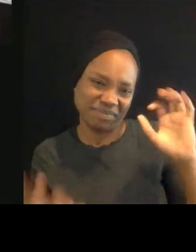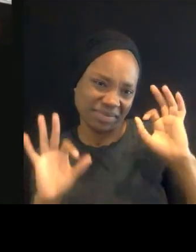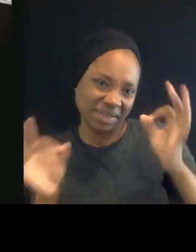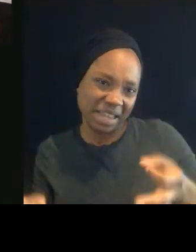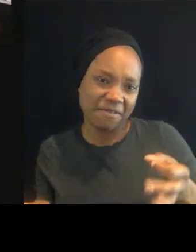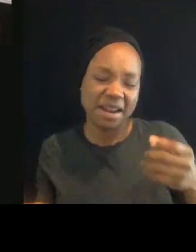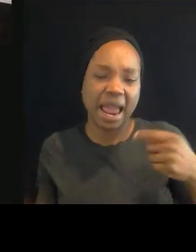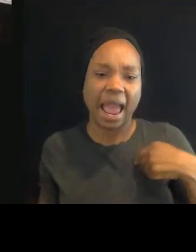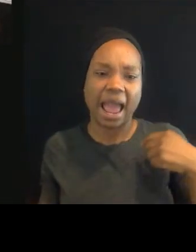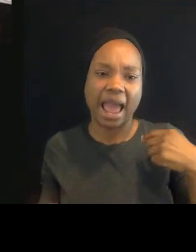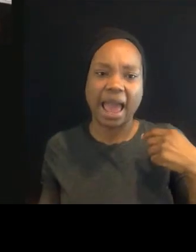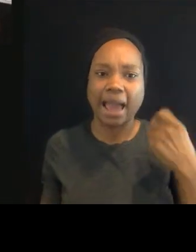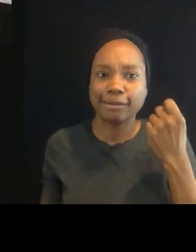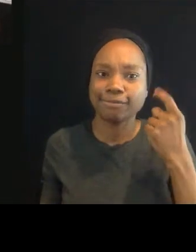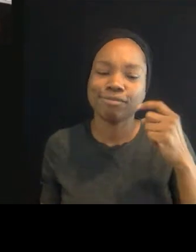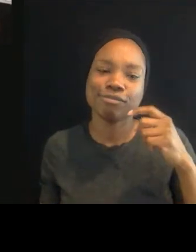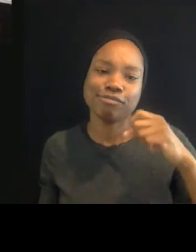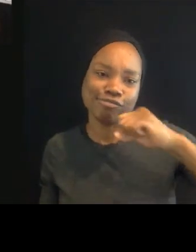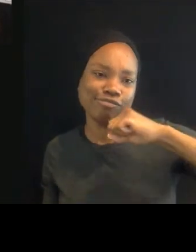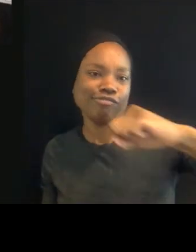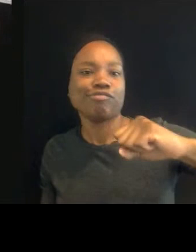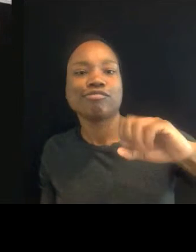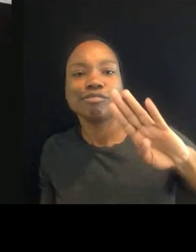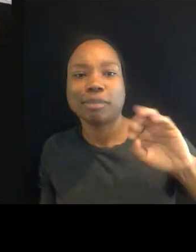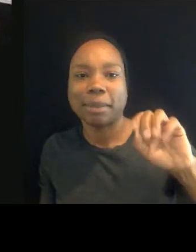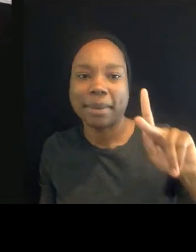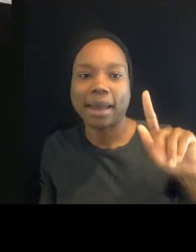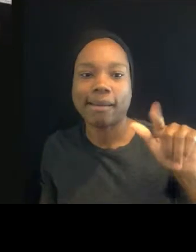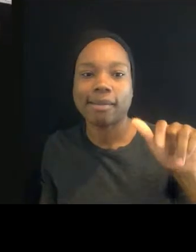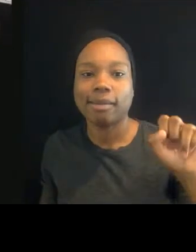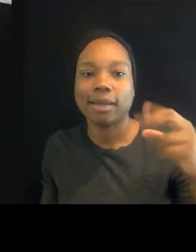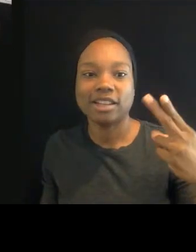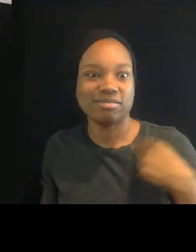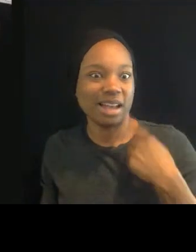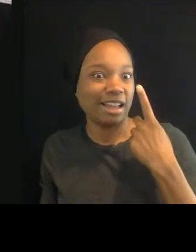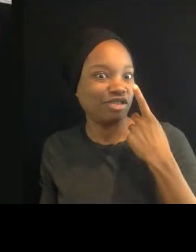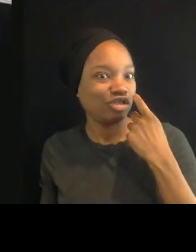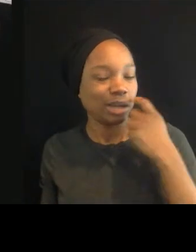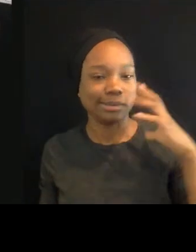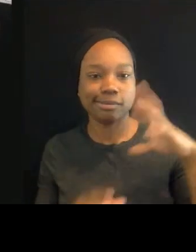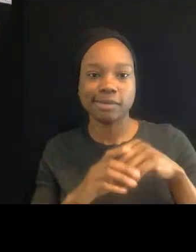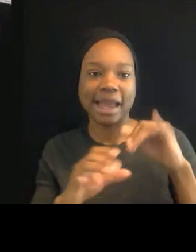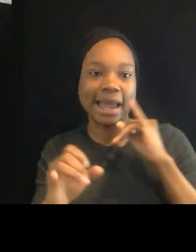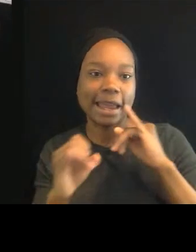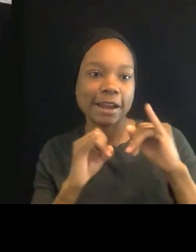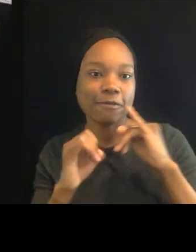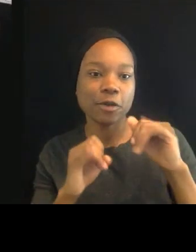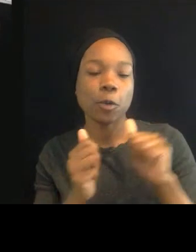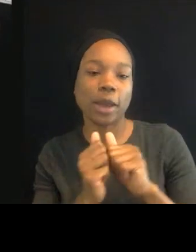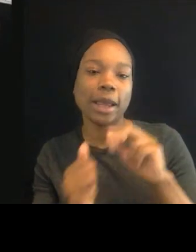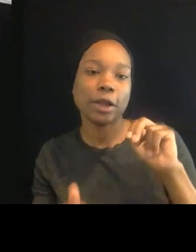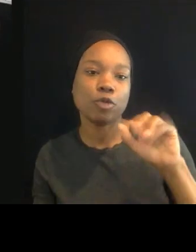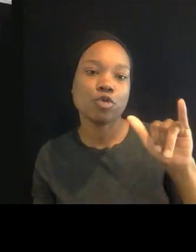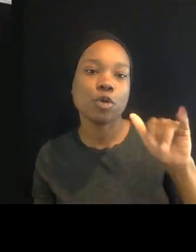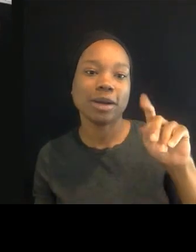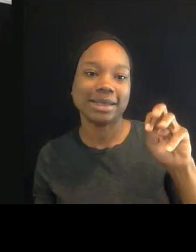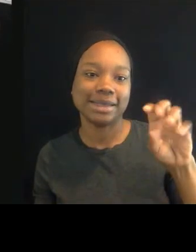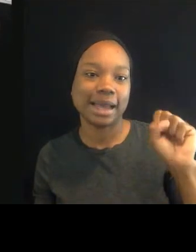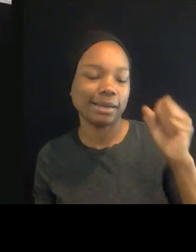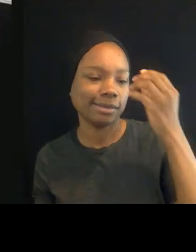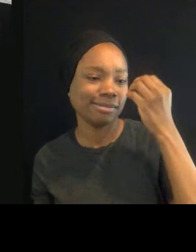I did a New York Times interview at the beginning of this month about psychiatry needs to step it up. Psychiatry has